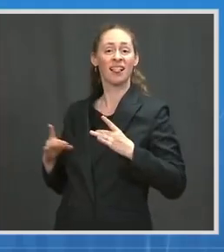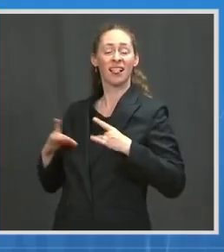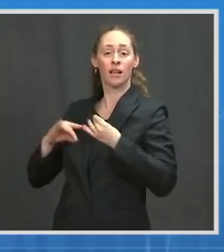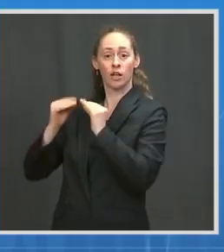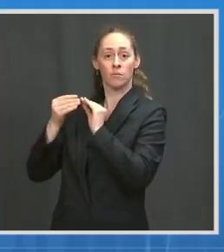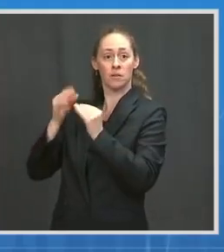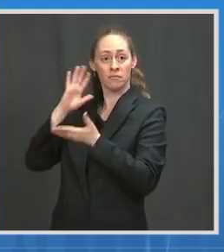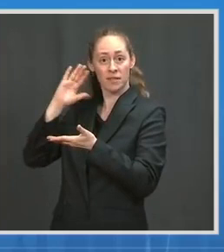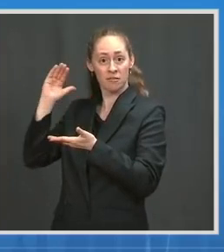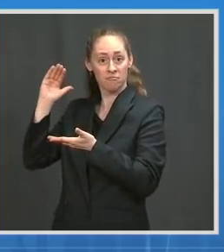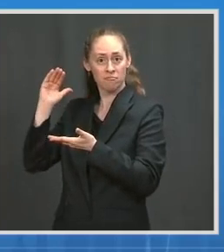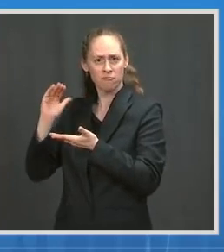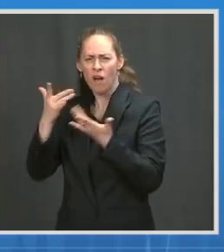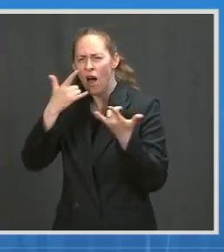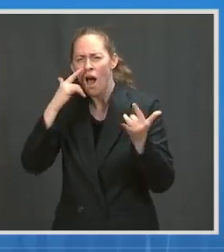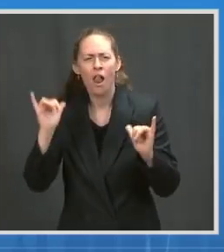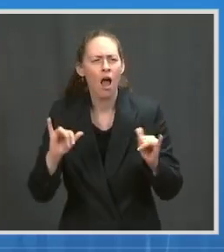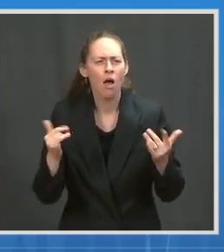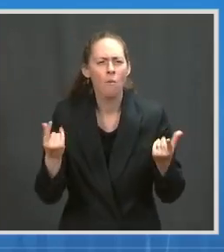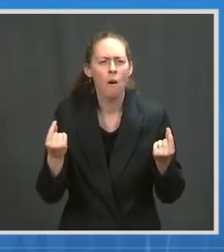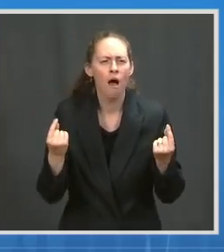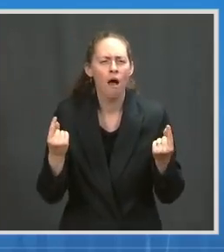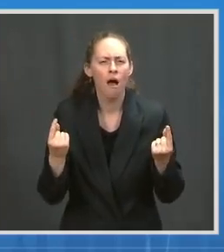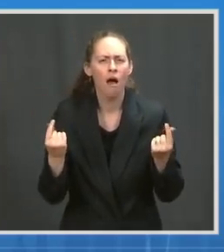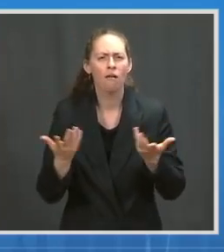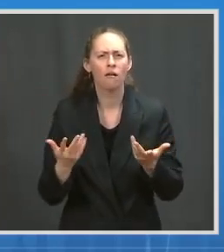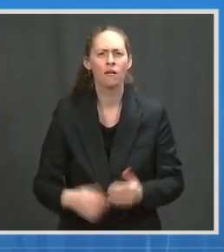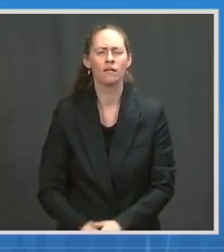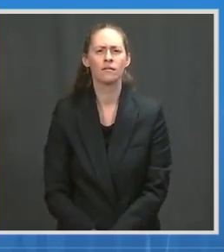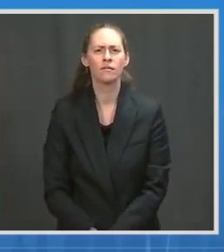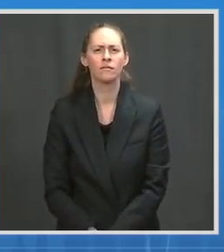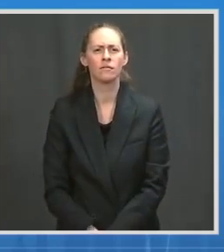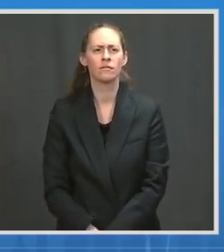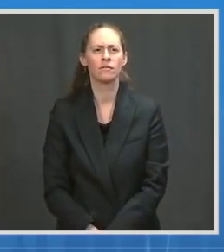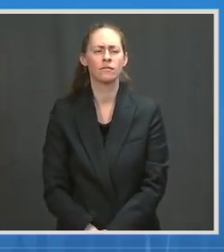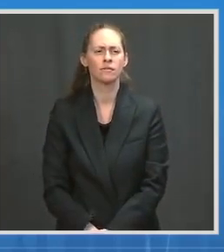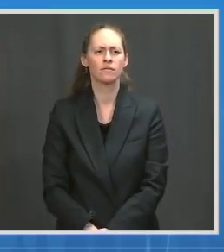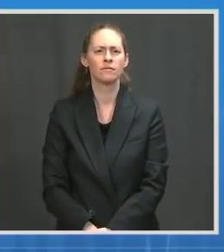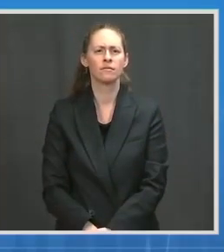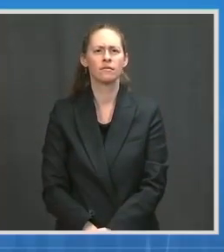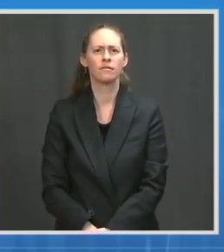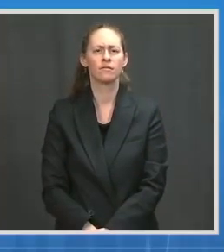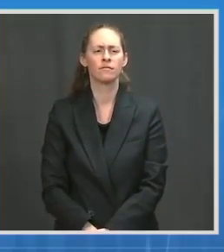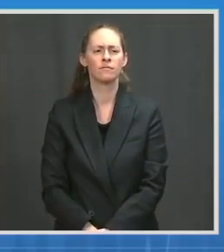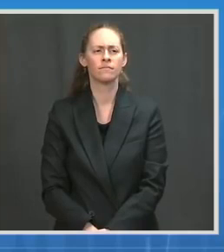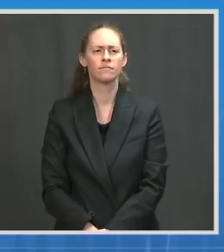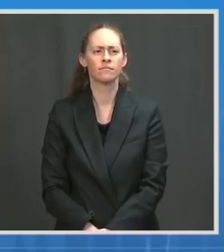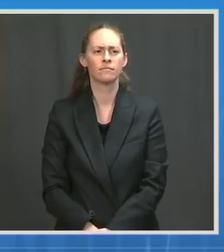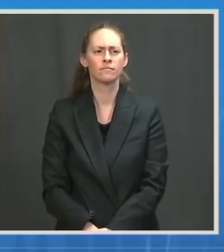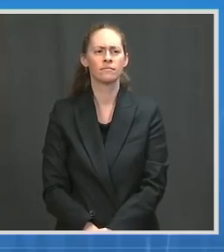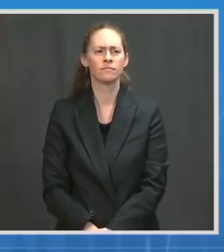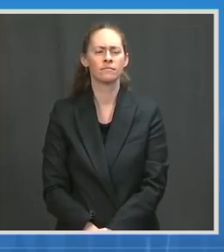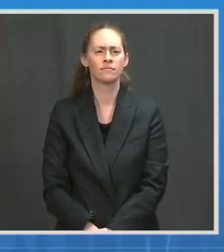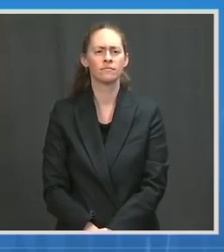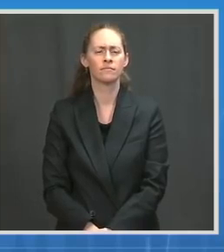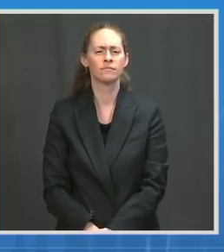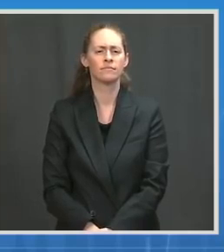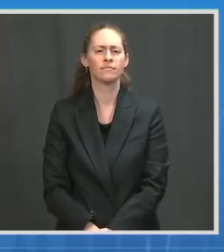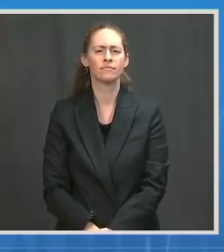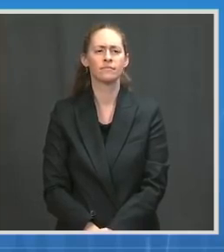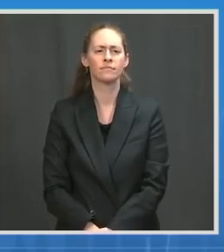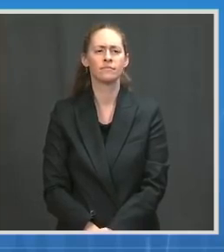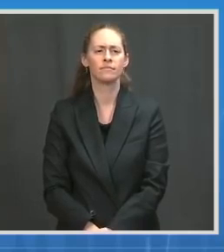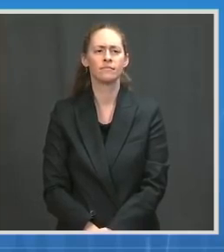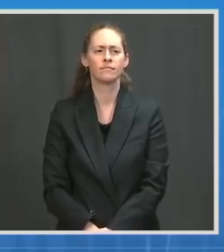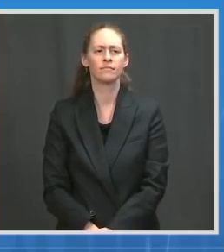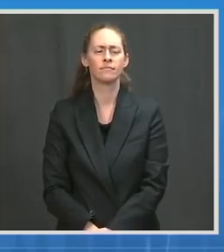in this, in this, in the models this morning. You know, you know, you know, the vaccination, the president hits his goal of 70